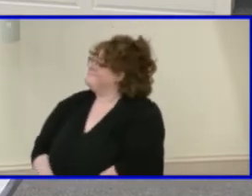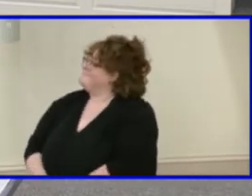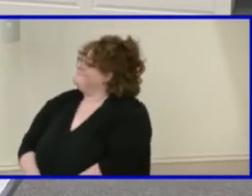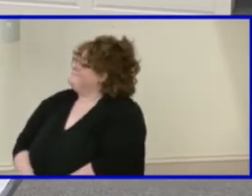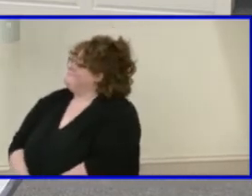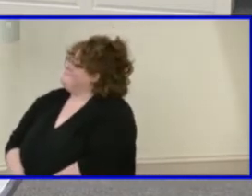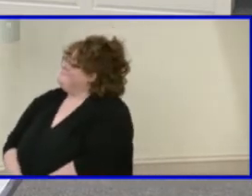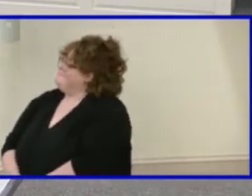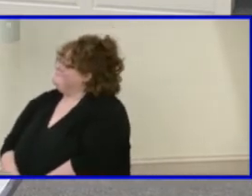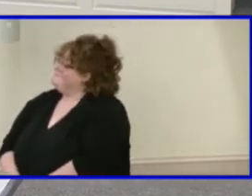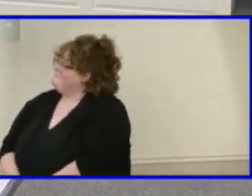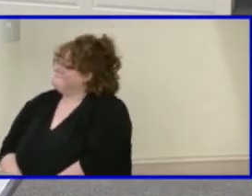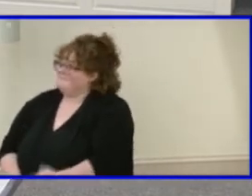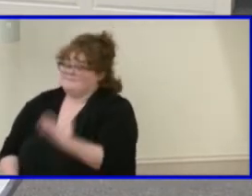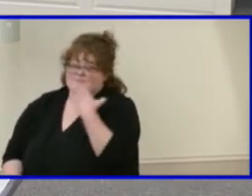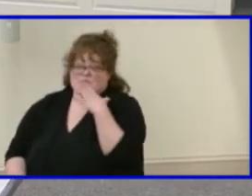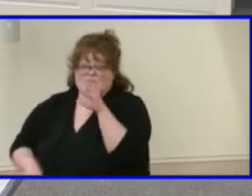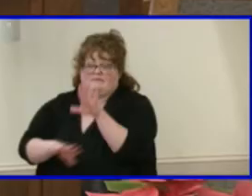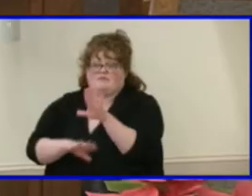Good afternoon, board.